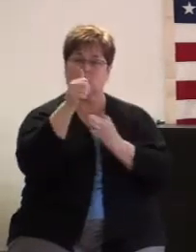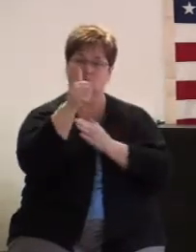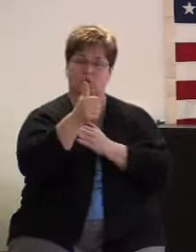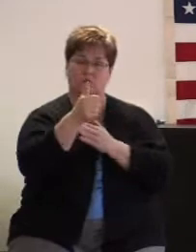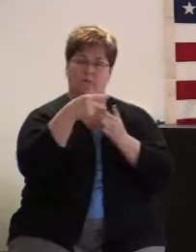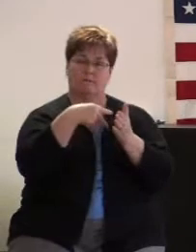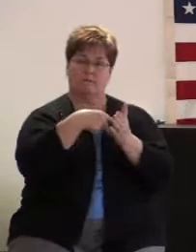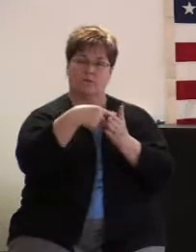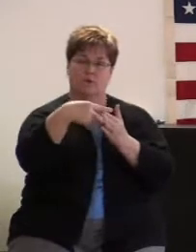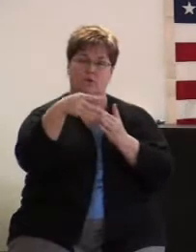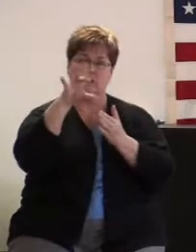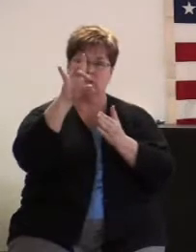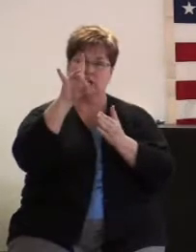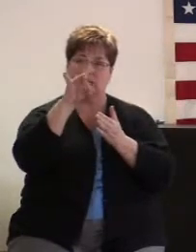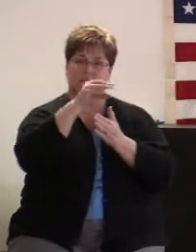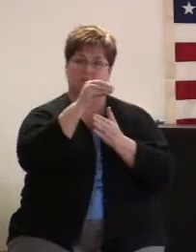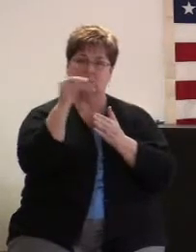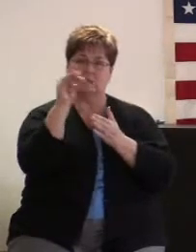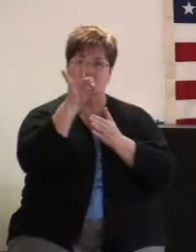verses 8 and 9